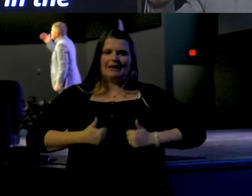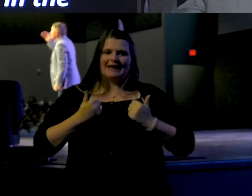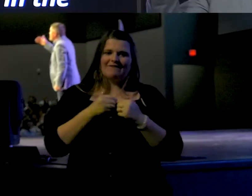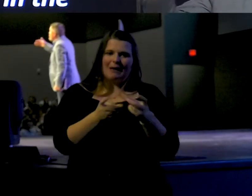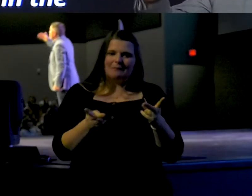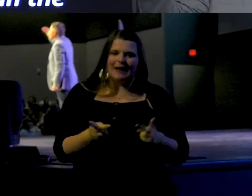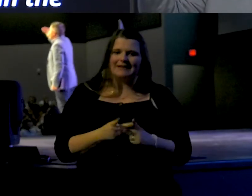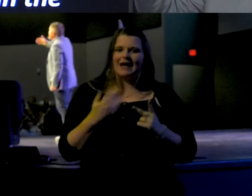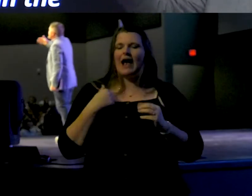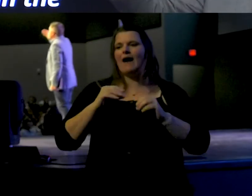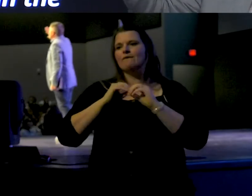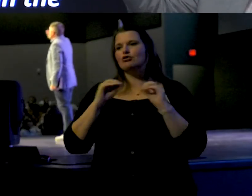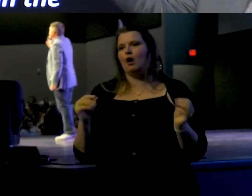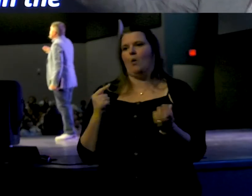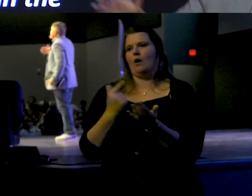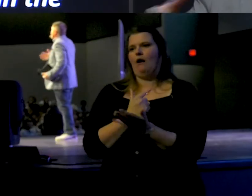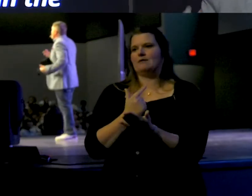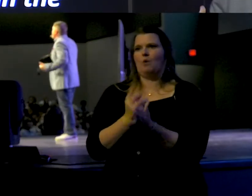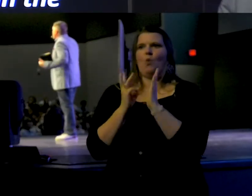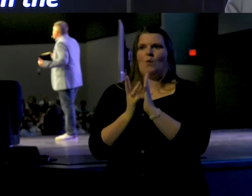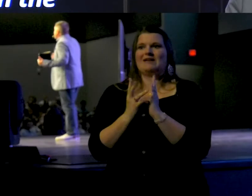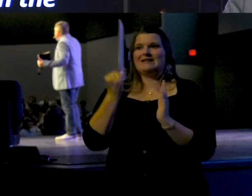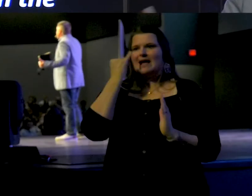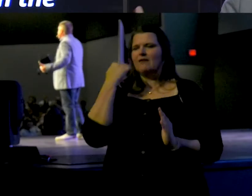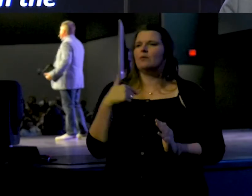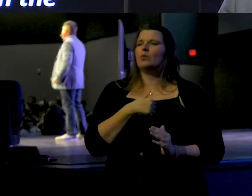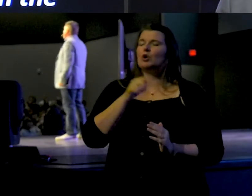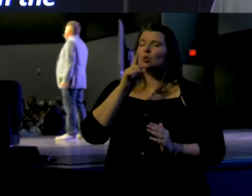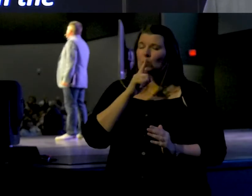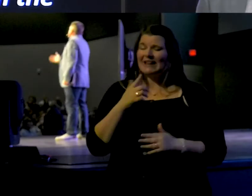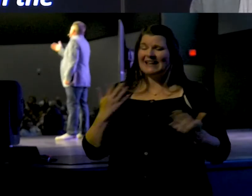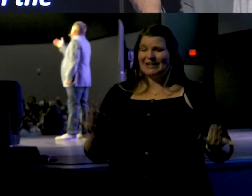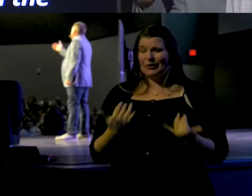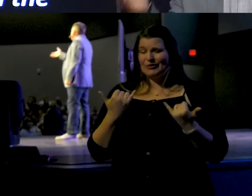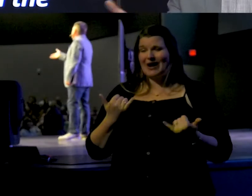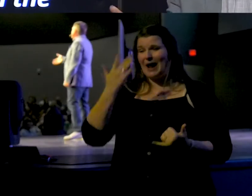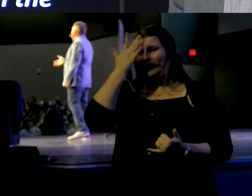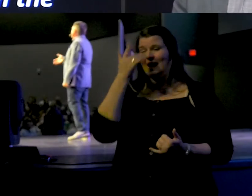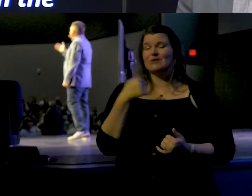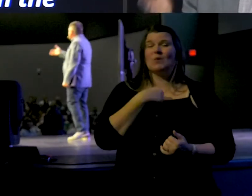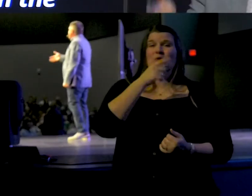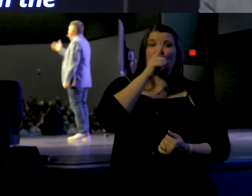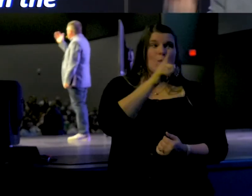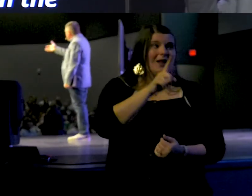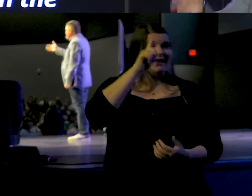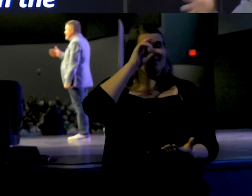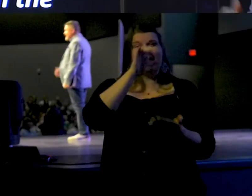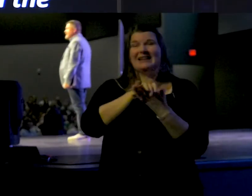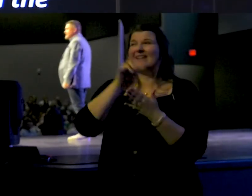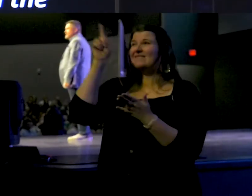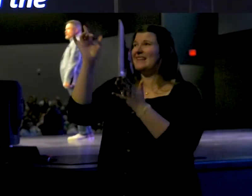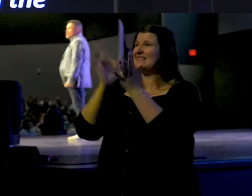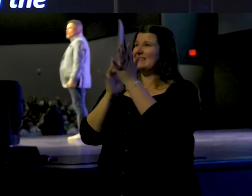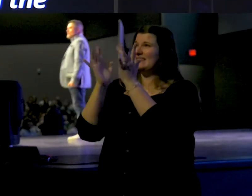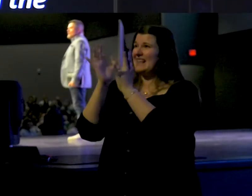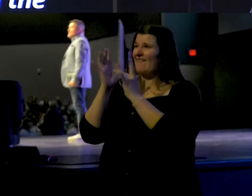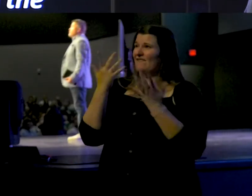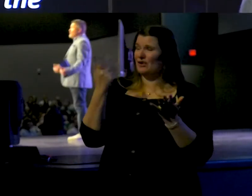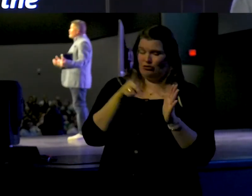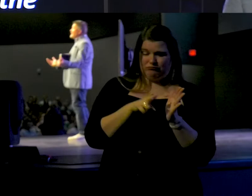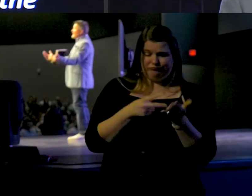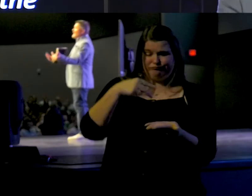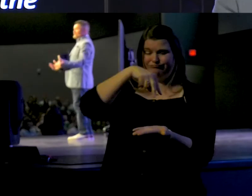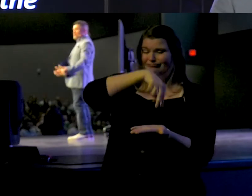there is no gospel witness. If we're really here today because we really believe a Savior really vacated a tomb,